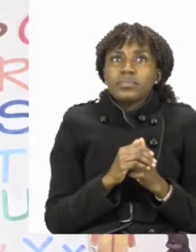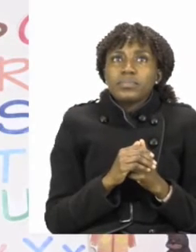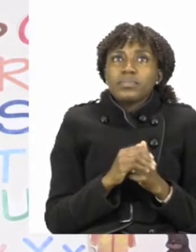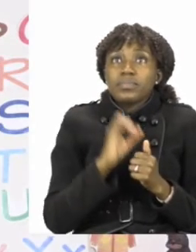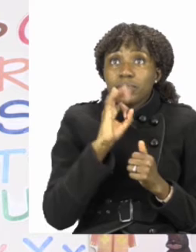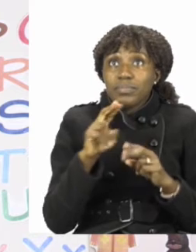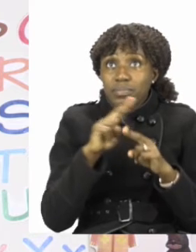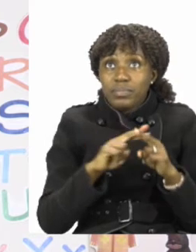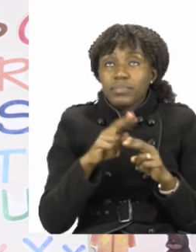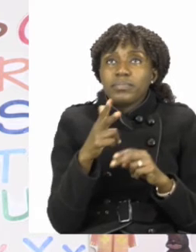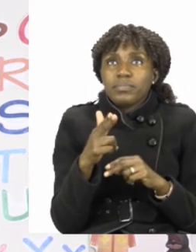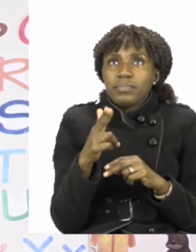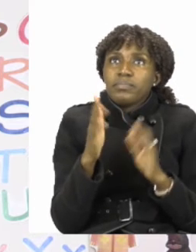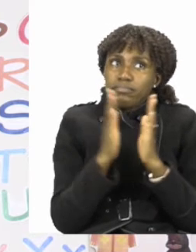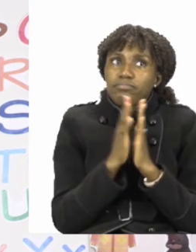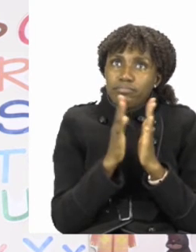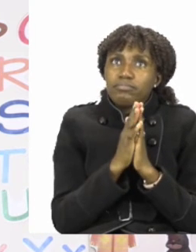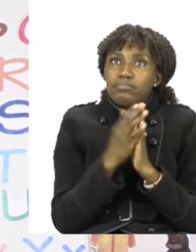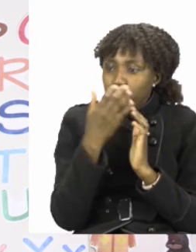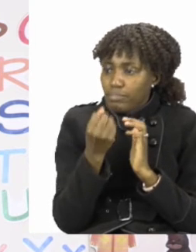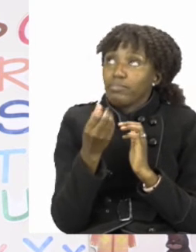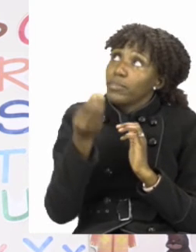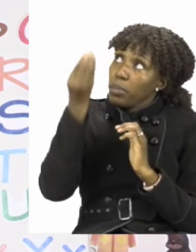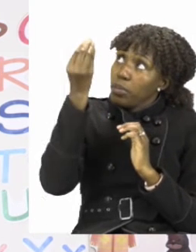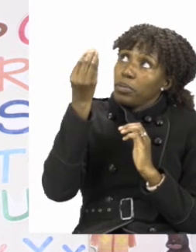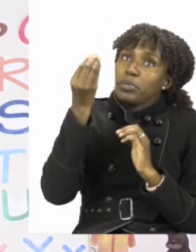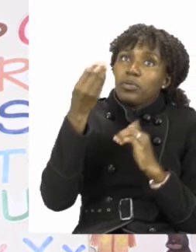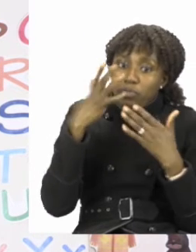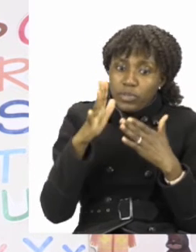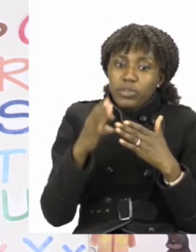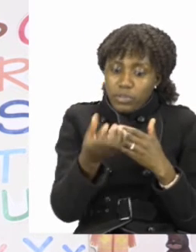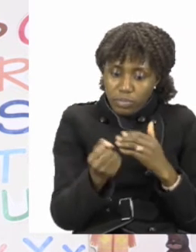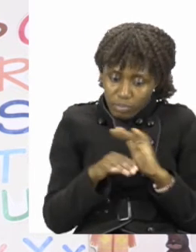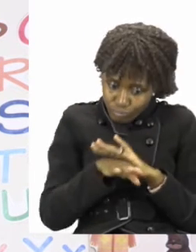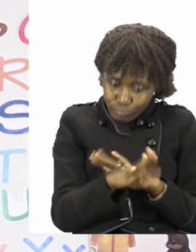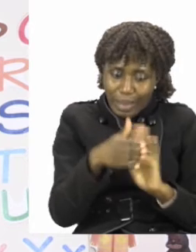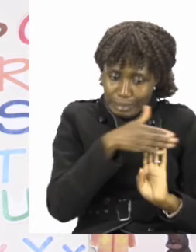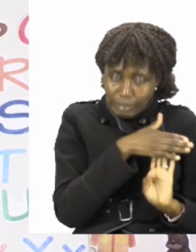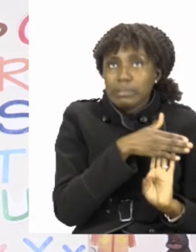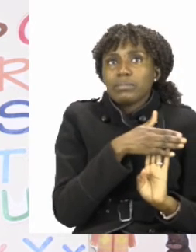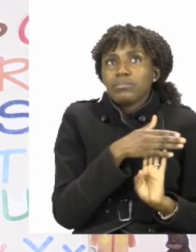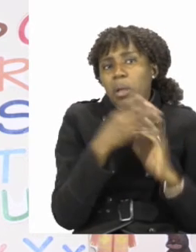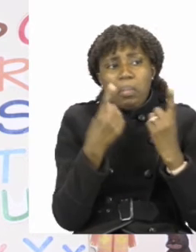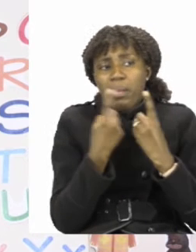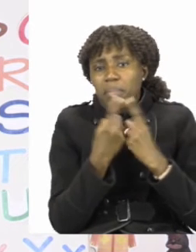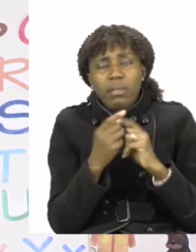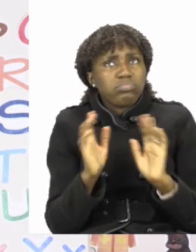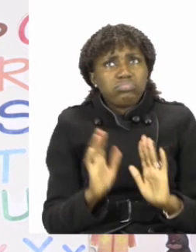a pair of scissors, please make sure that you use it and put it away afterwards. It is not a toy.